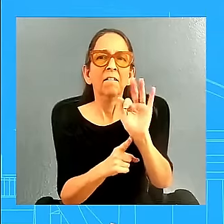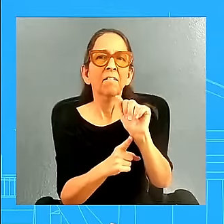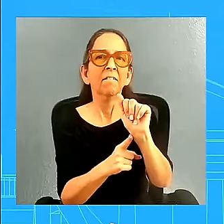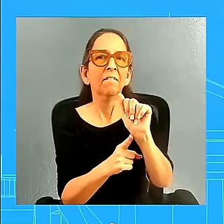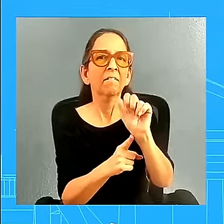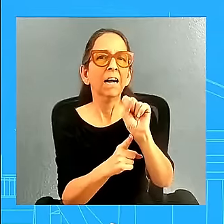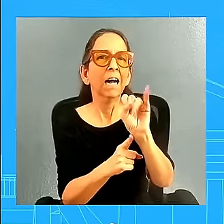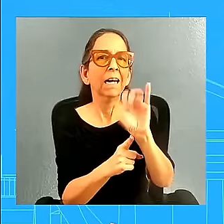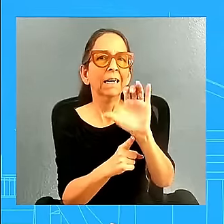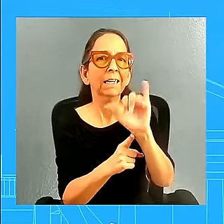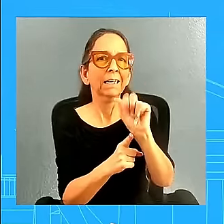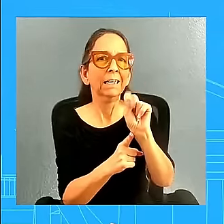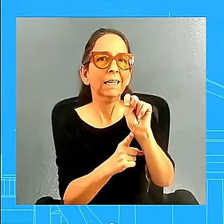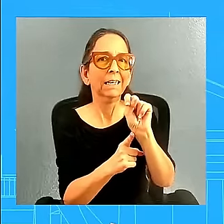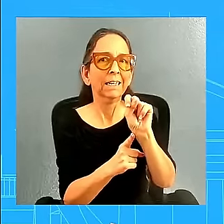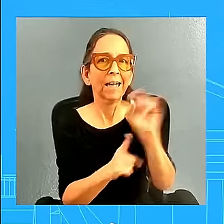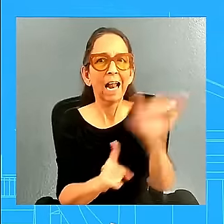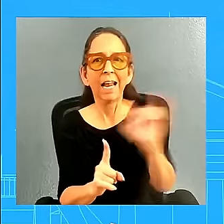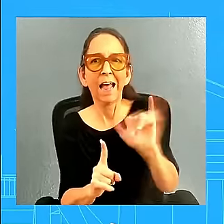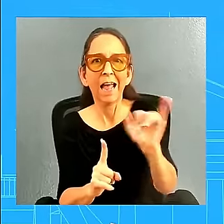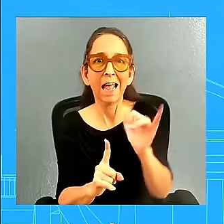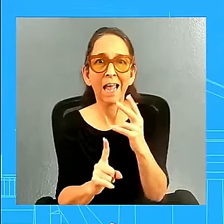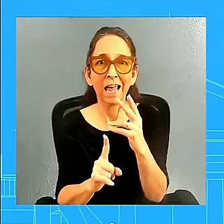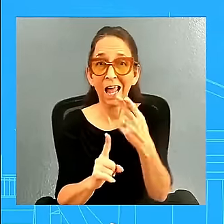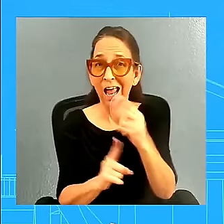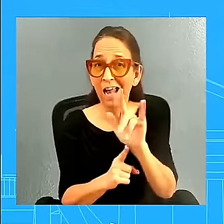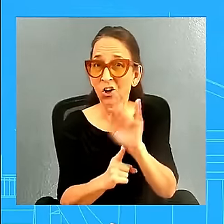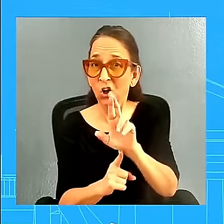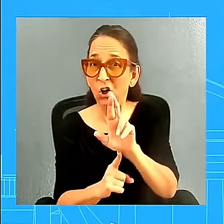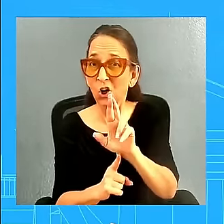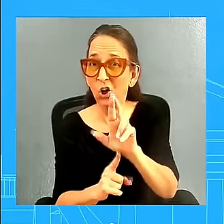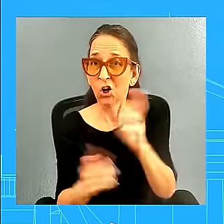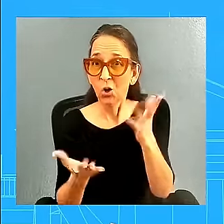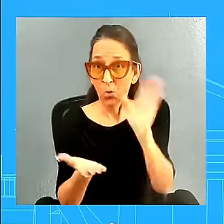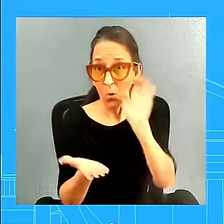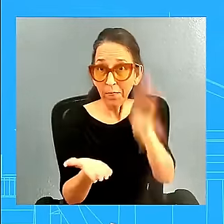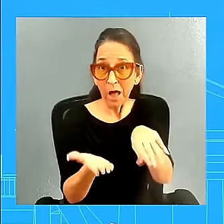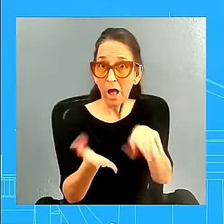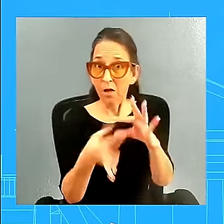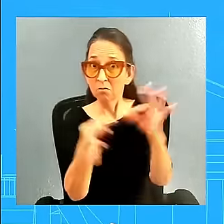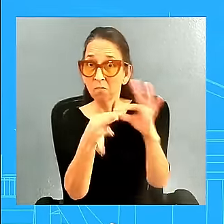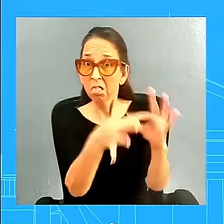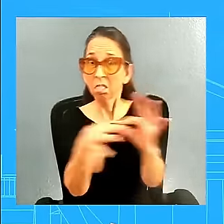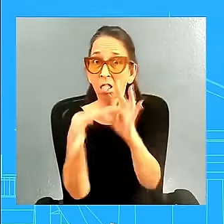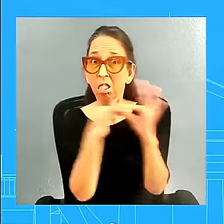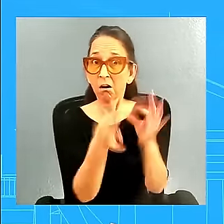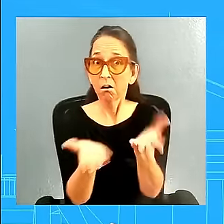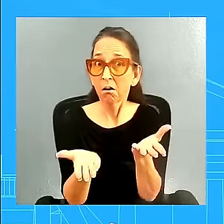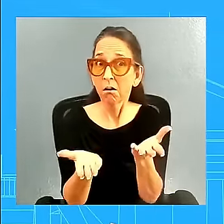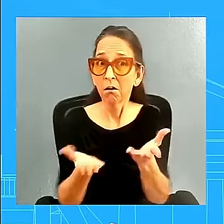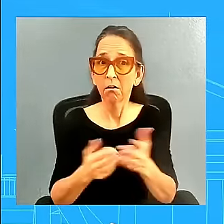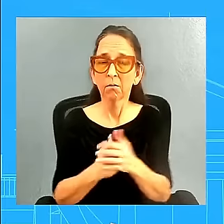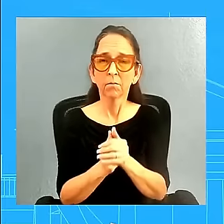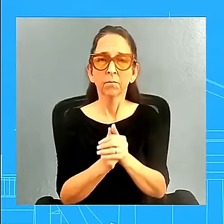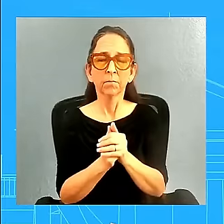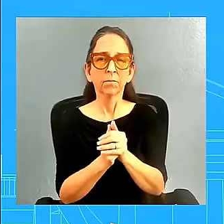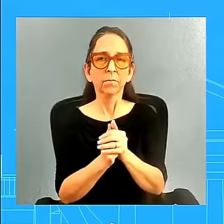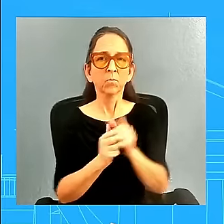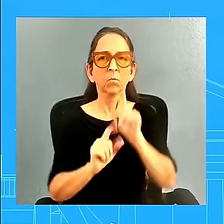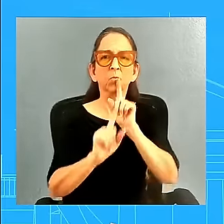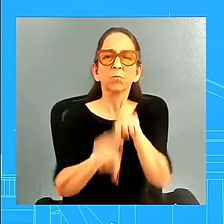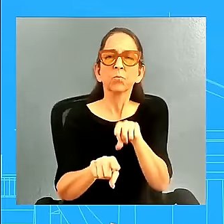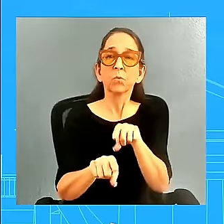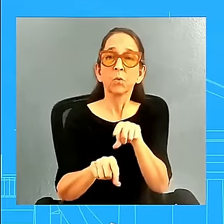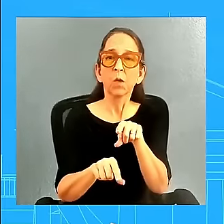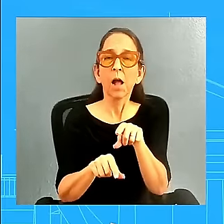mean, look, you have heard, uh, from this President over and over again about the threats, uh, to